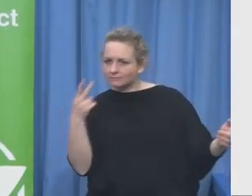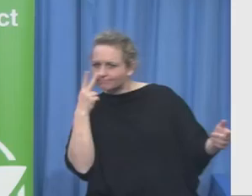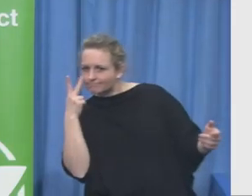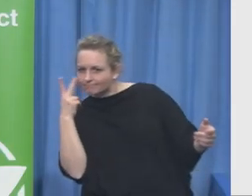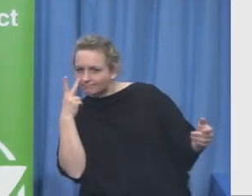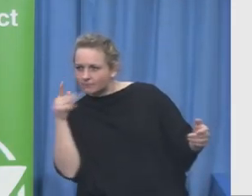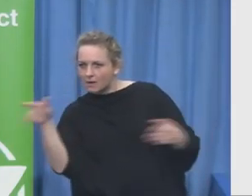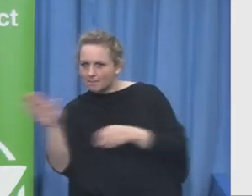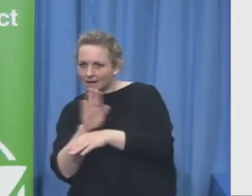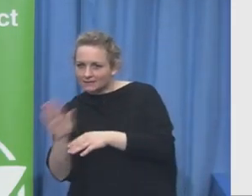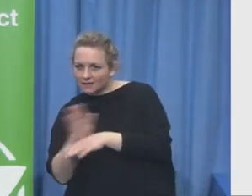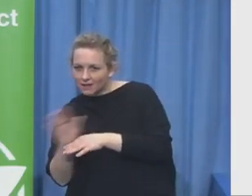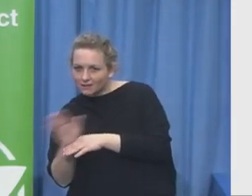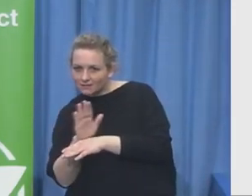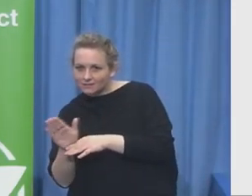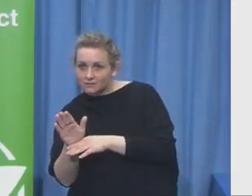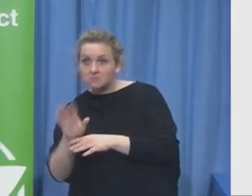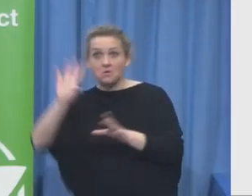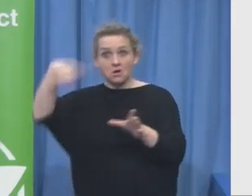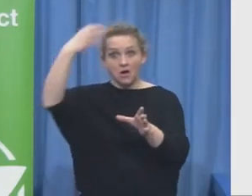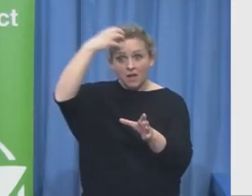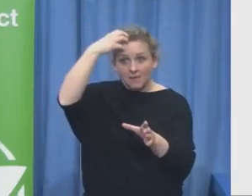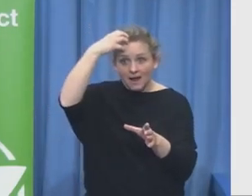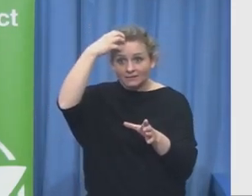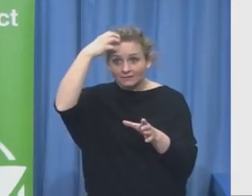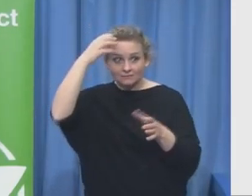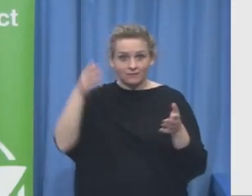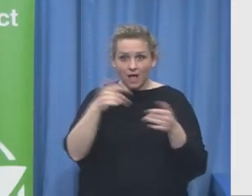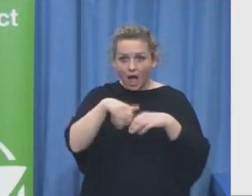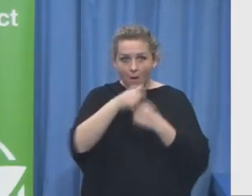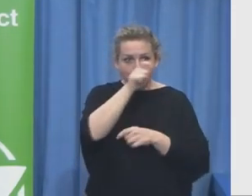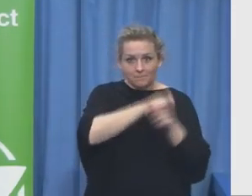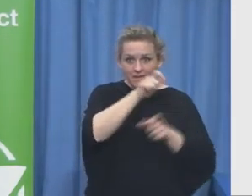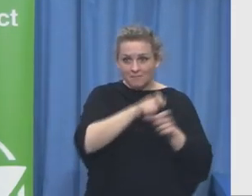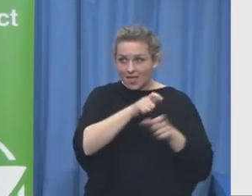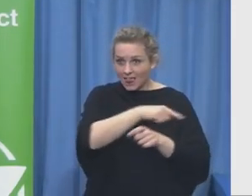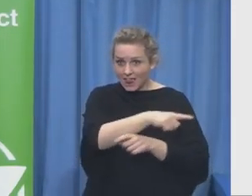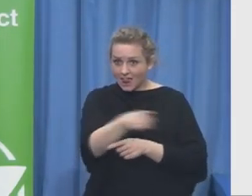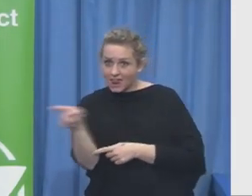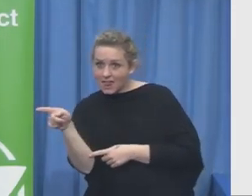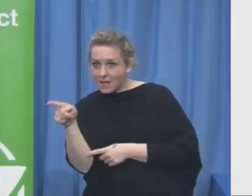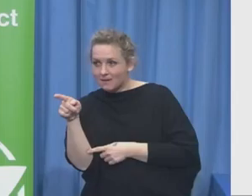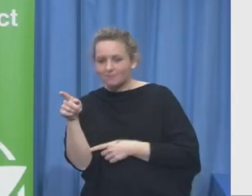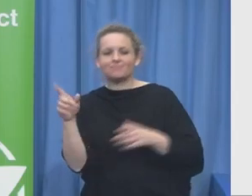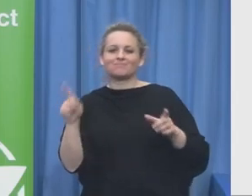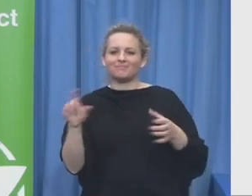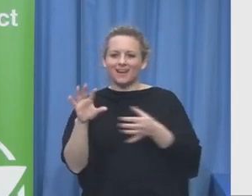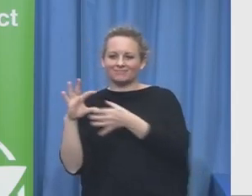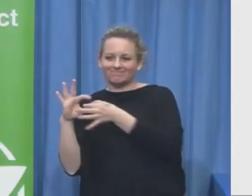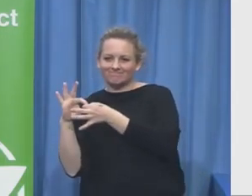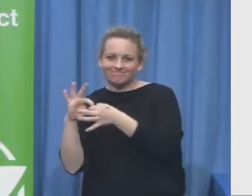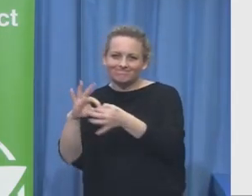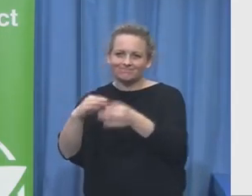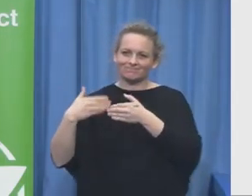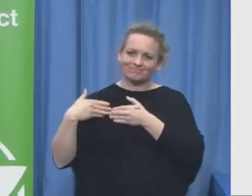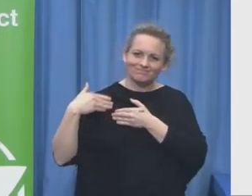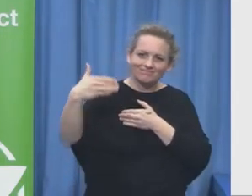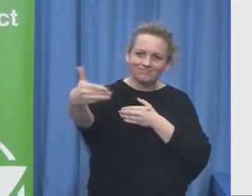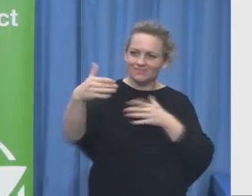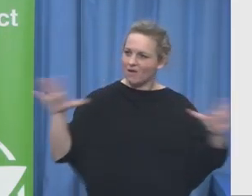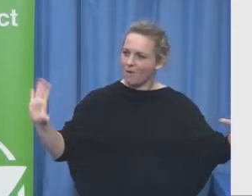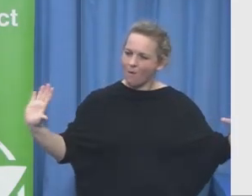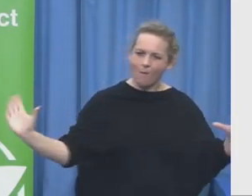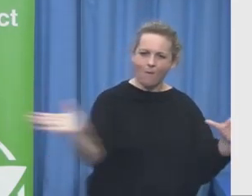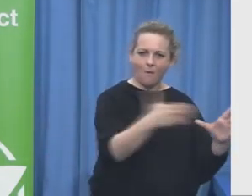maintain the change for the long run on a massive massive scale without the government in